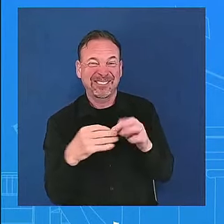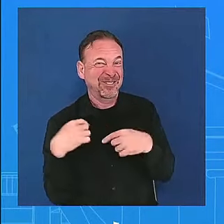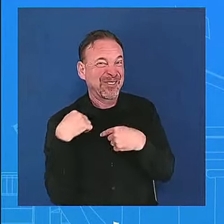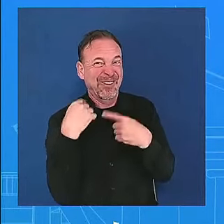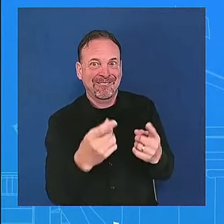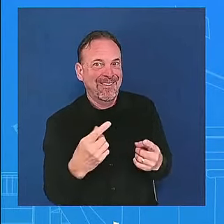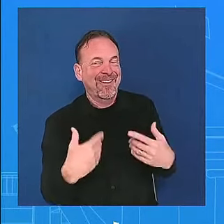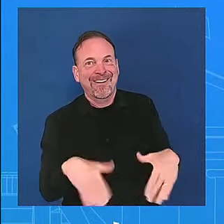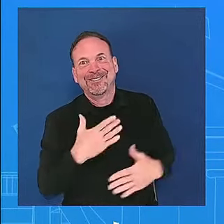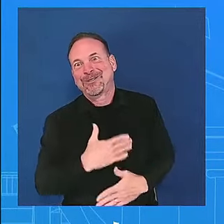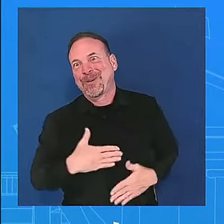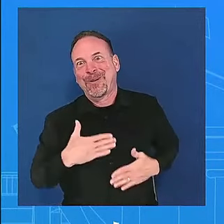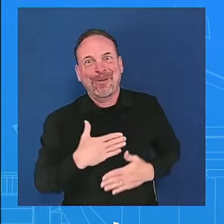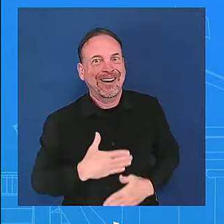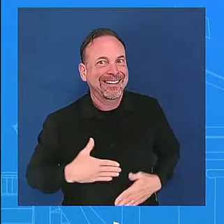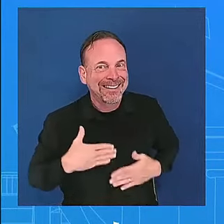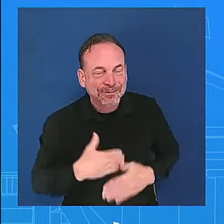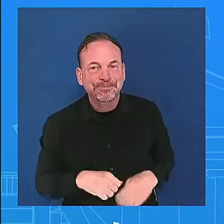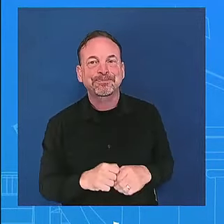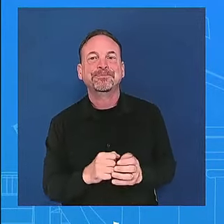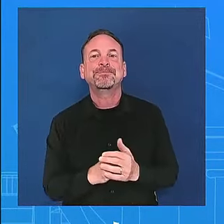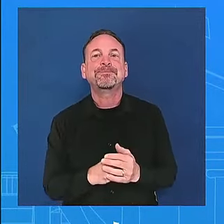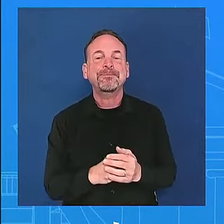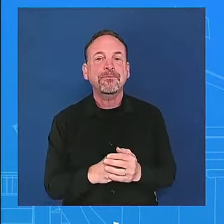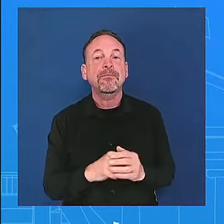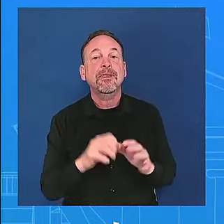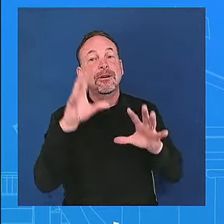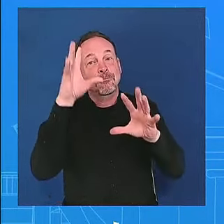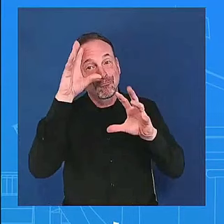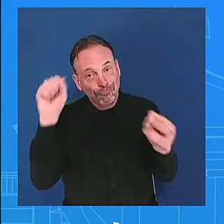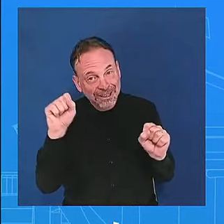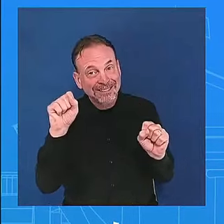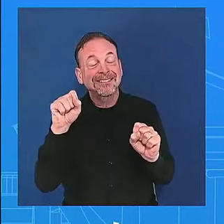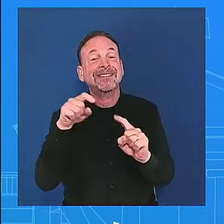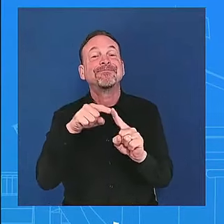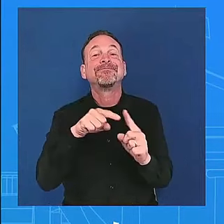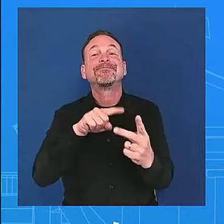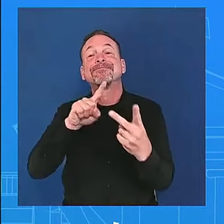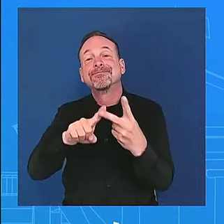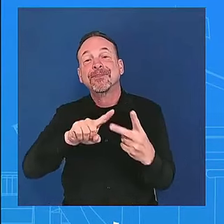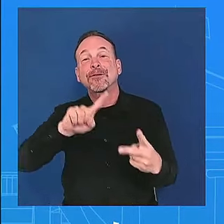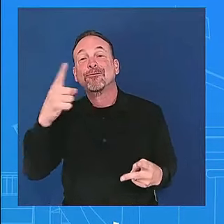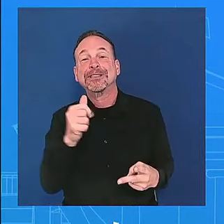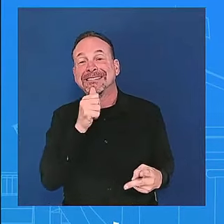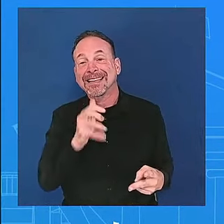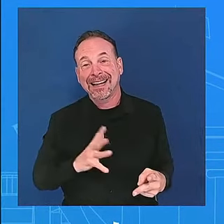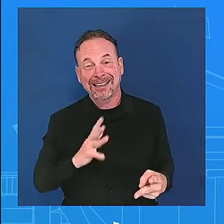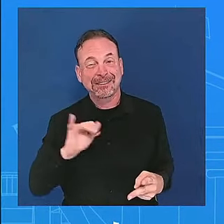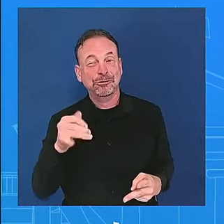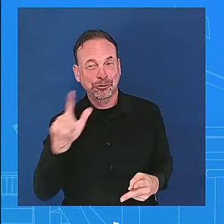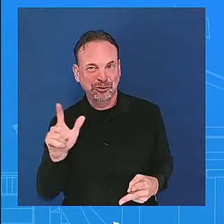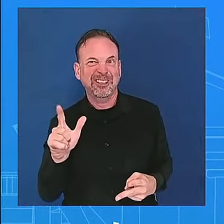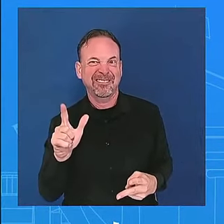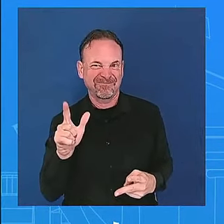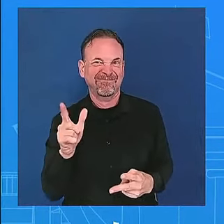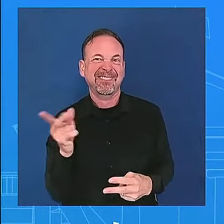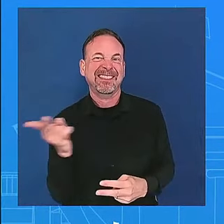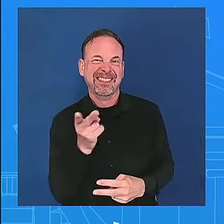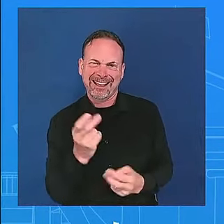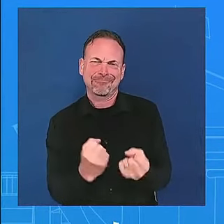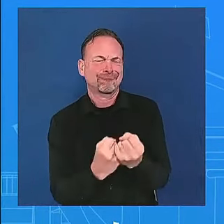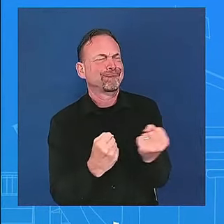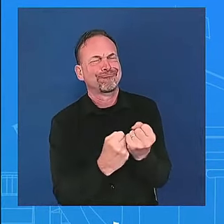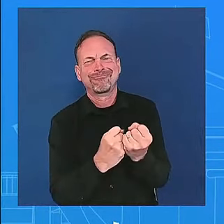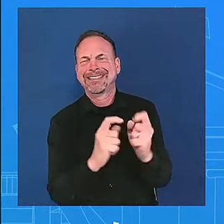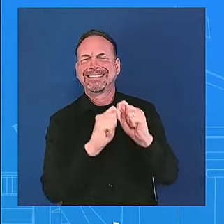lady are certainly proudly cheering on uh team usa uh as you saw the first lady travel to bless you